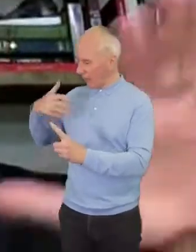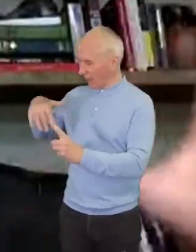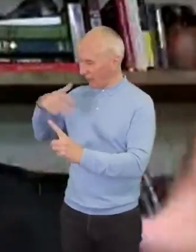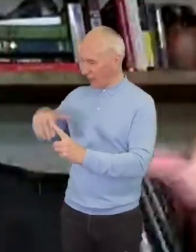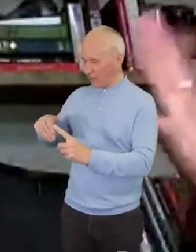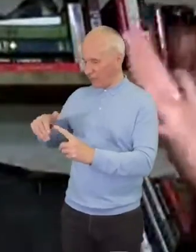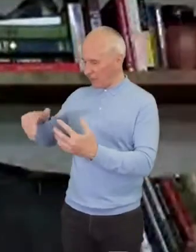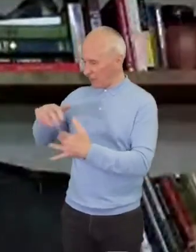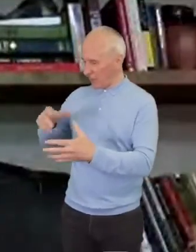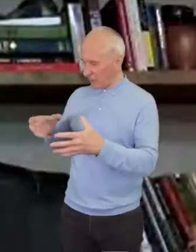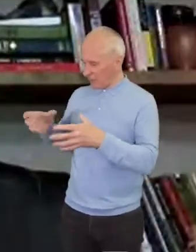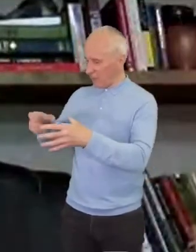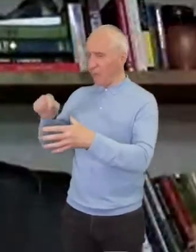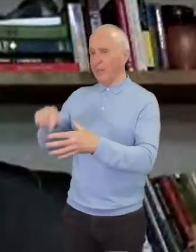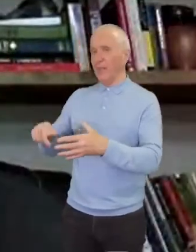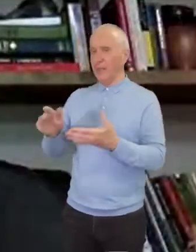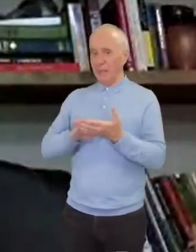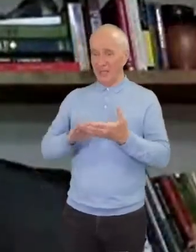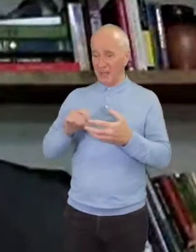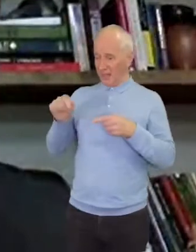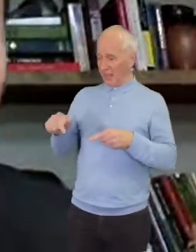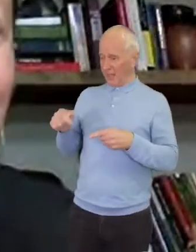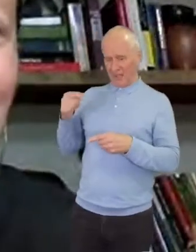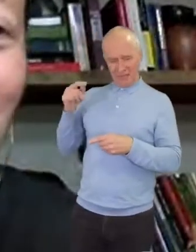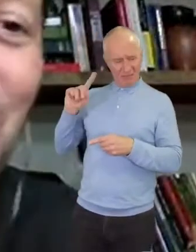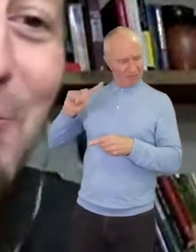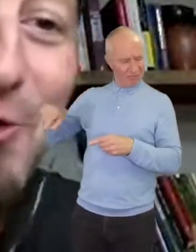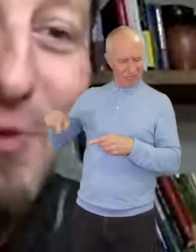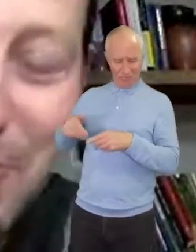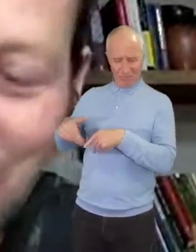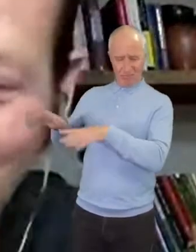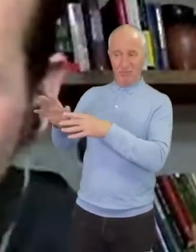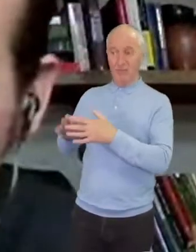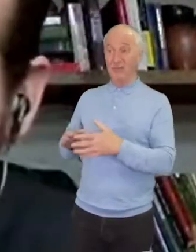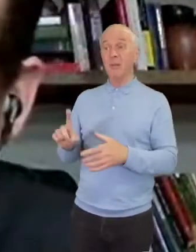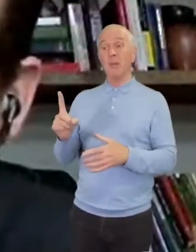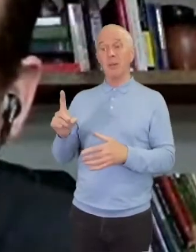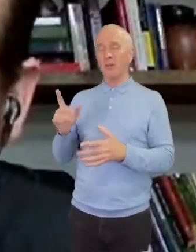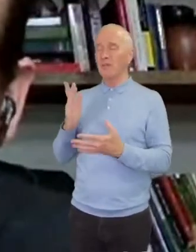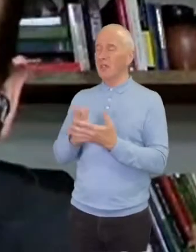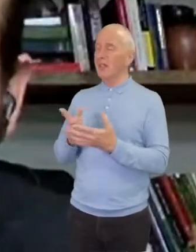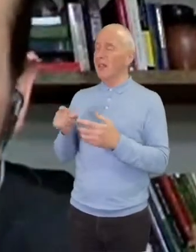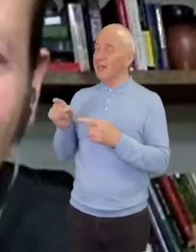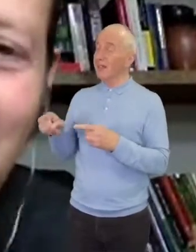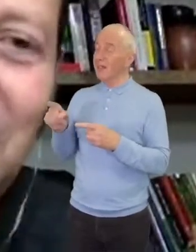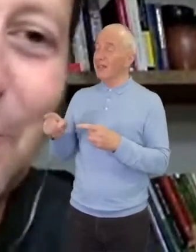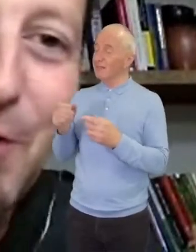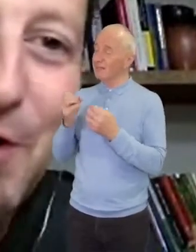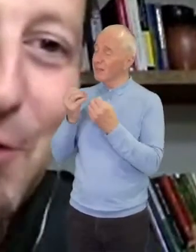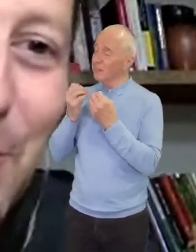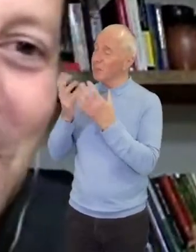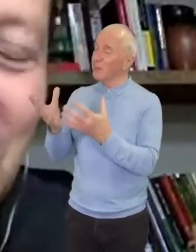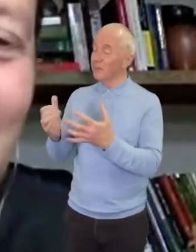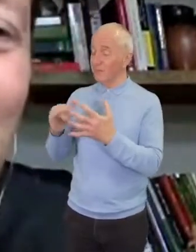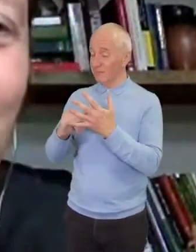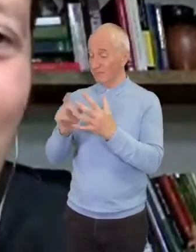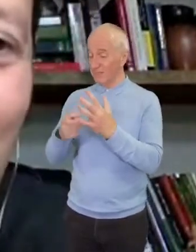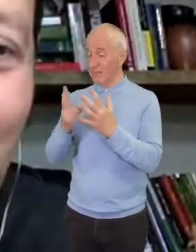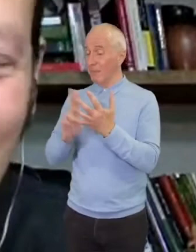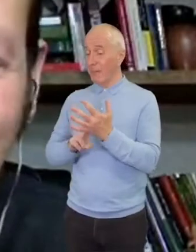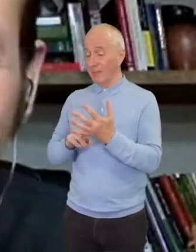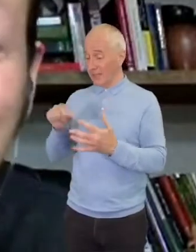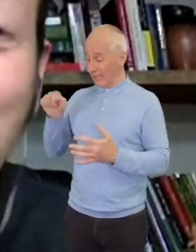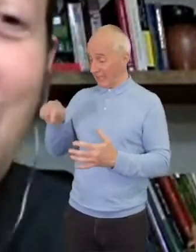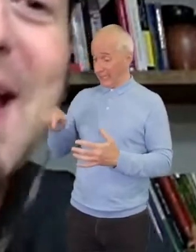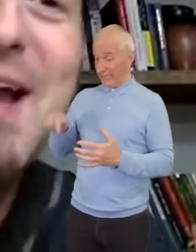for these reasons, they were shunned. And yet this makes it all the more beautiful that the Samaritan is the one who steps